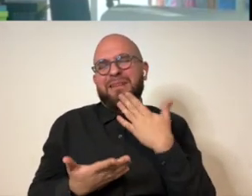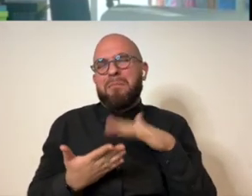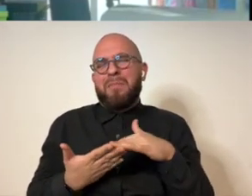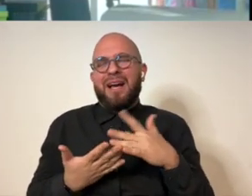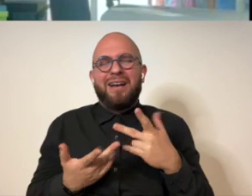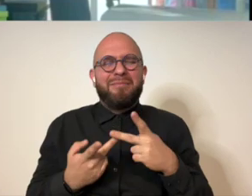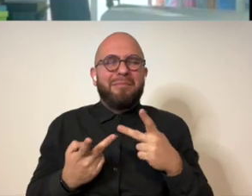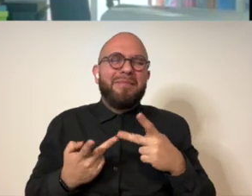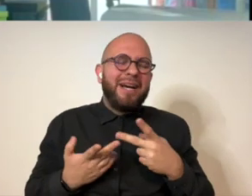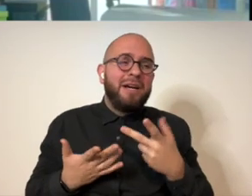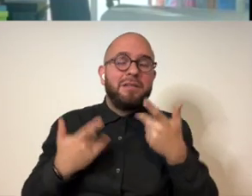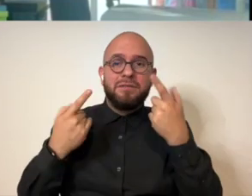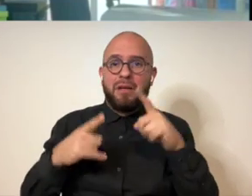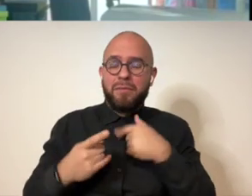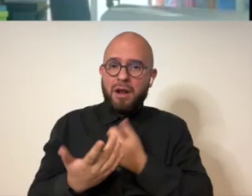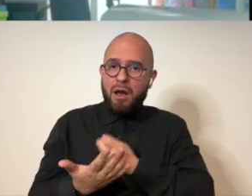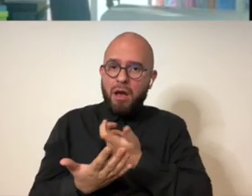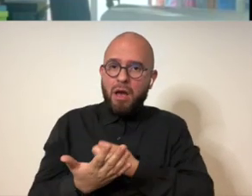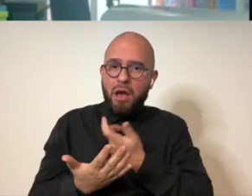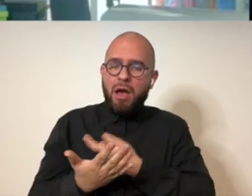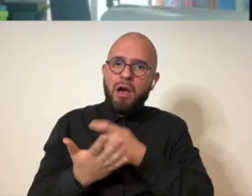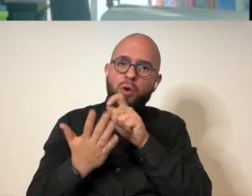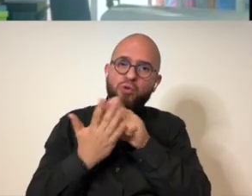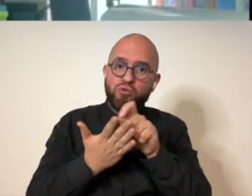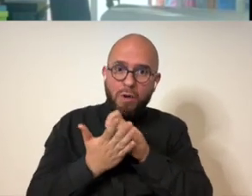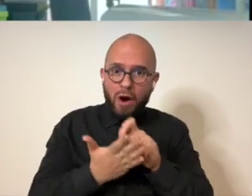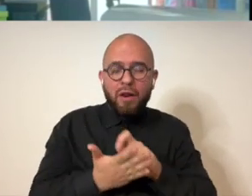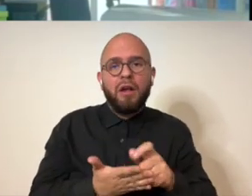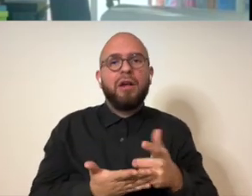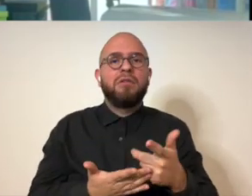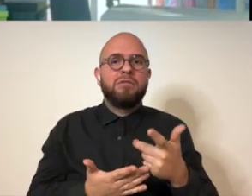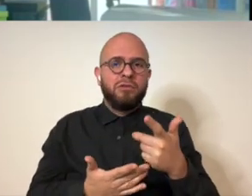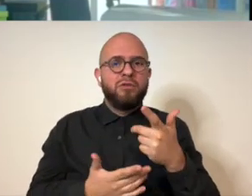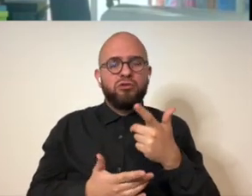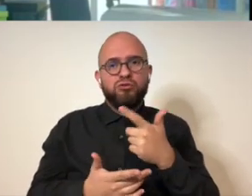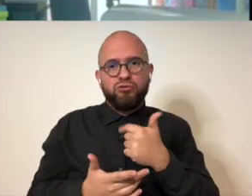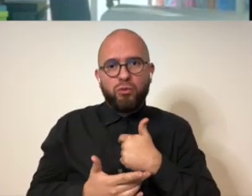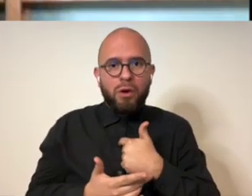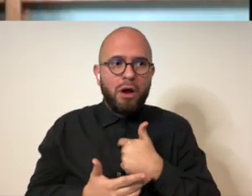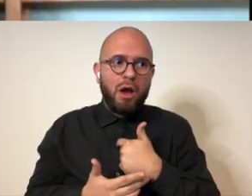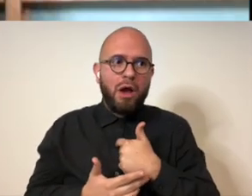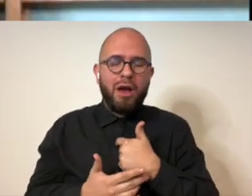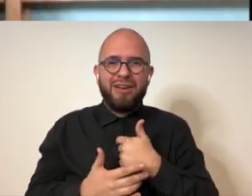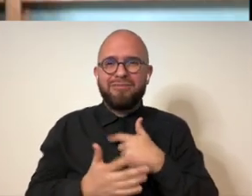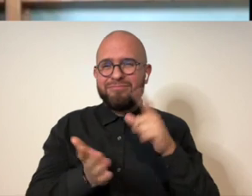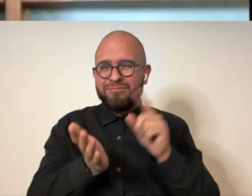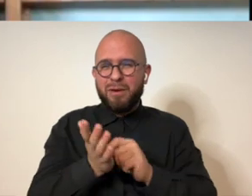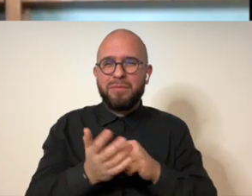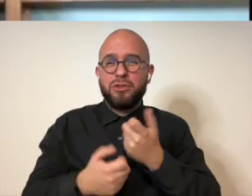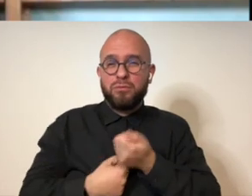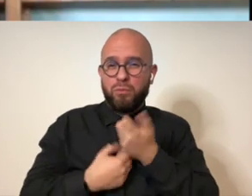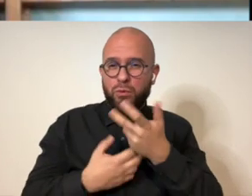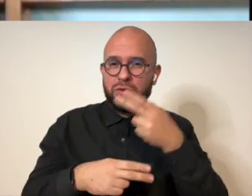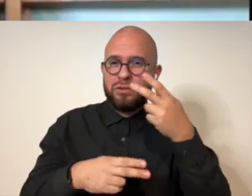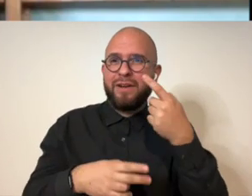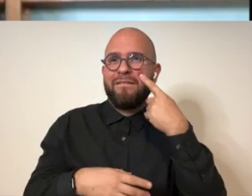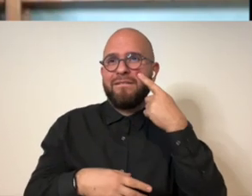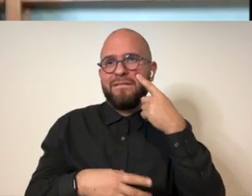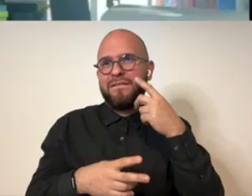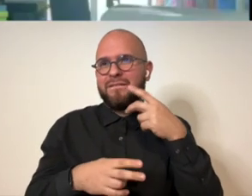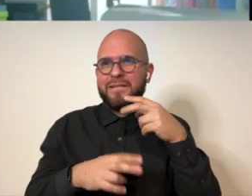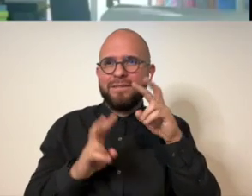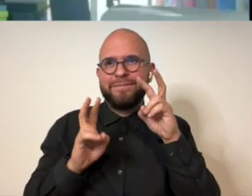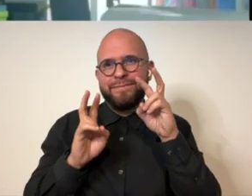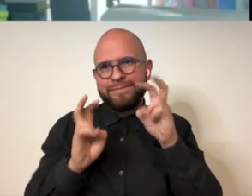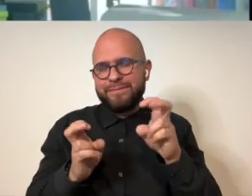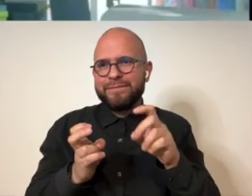and i published a collection of poetry called prayers for saint failure oh and this is just all about